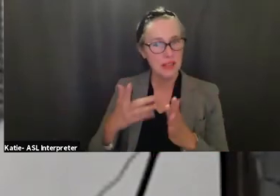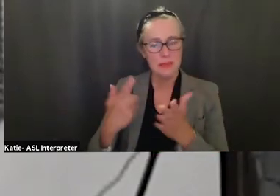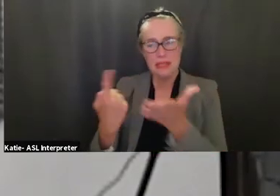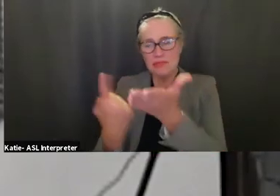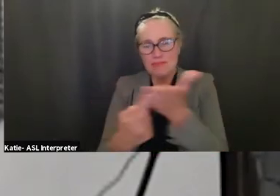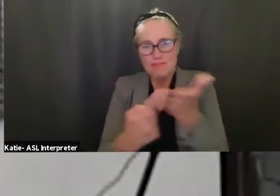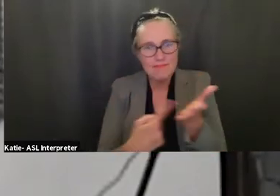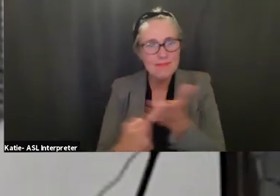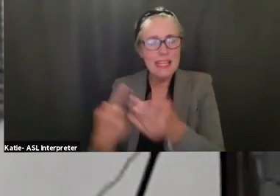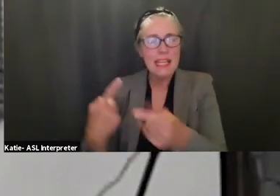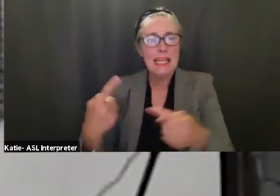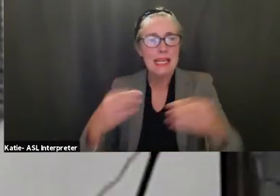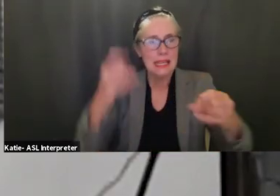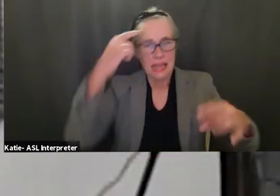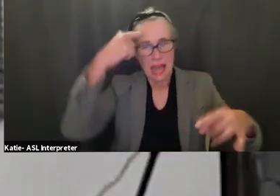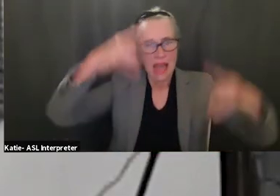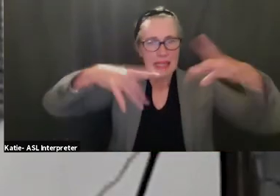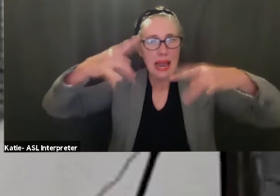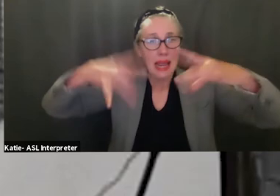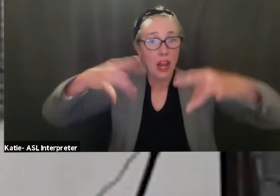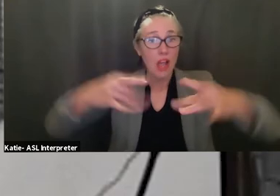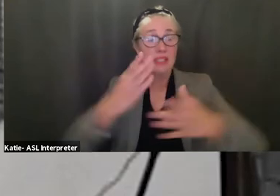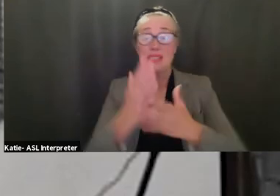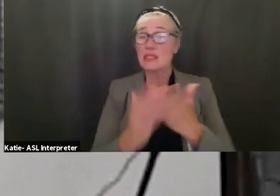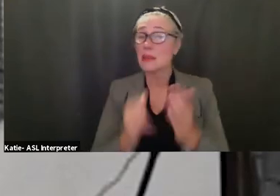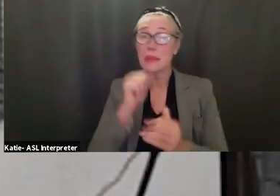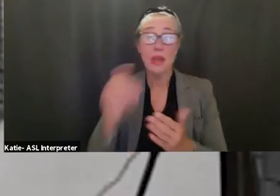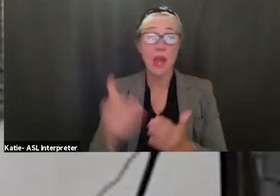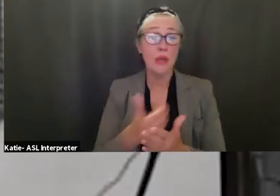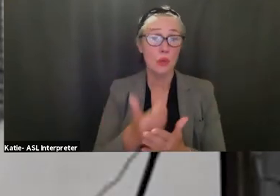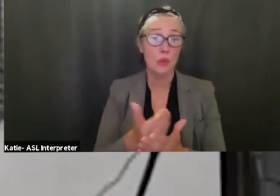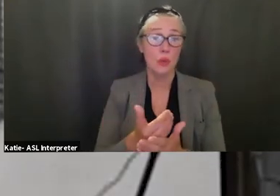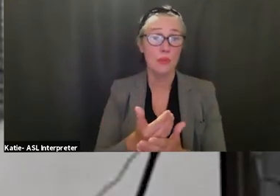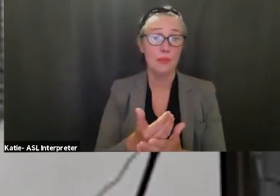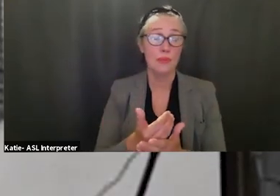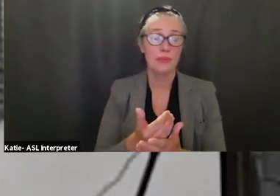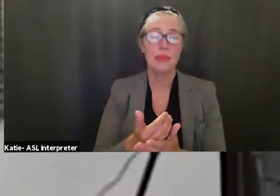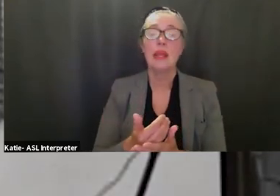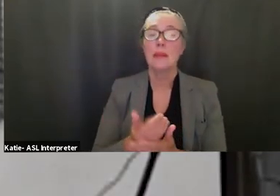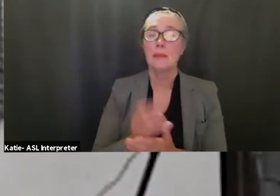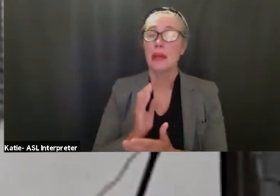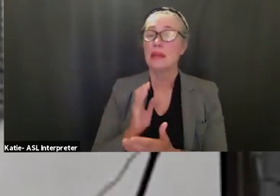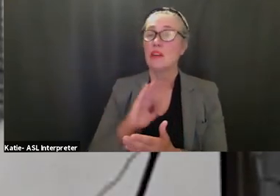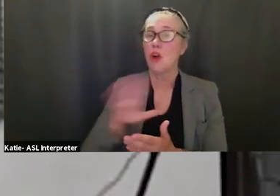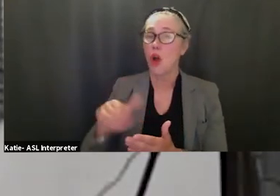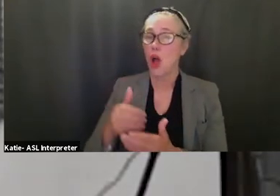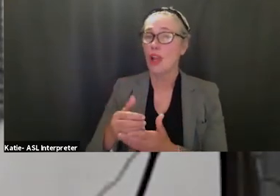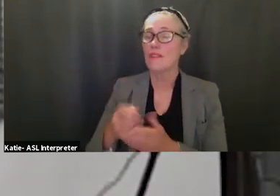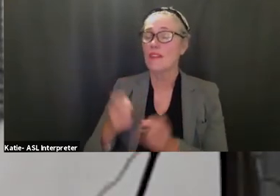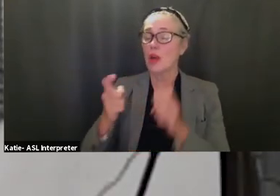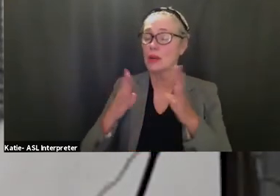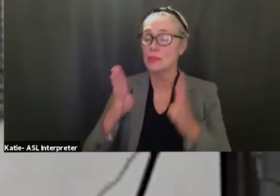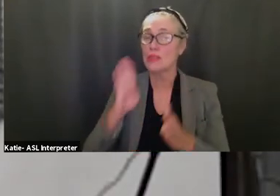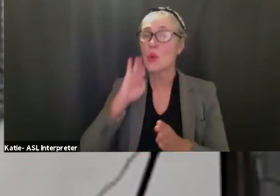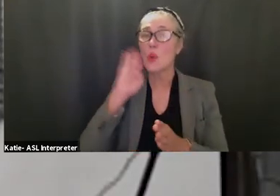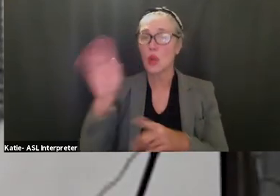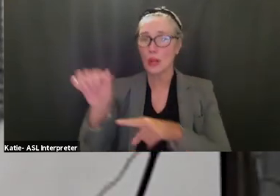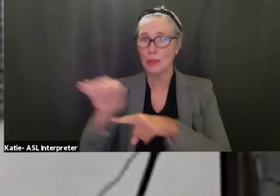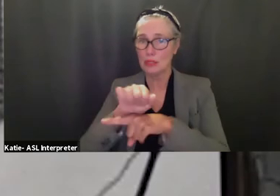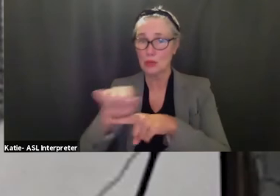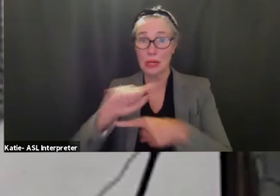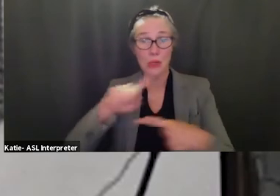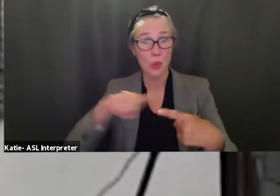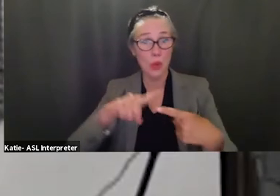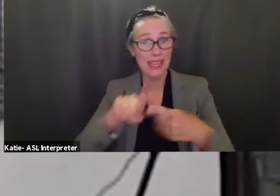parts of this are not new but um all of our administrators will be trained next week